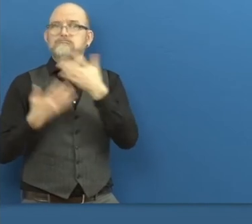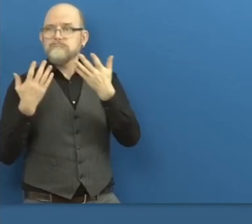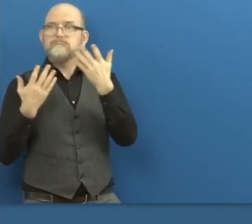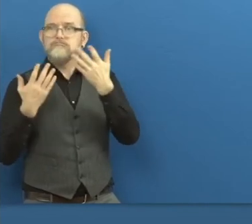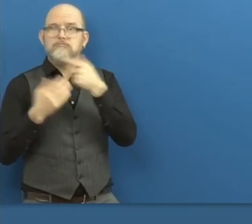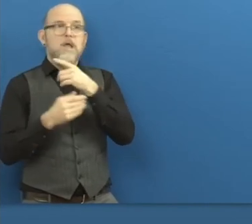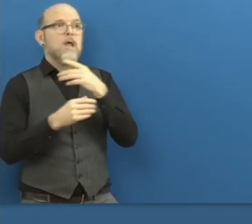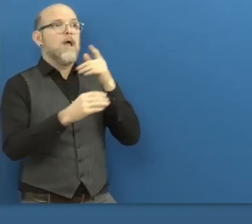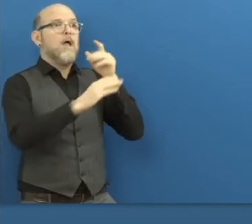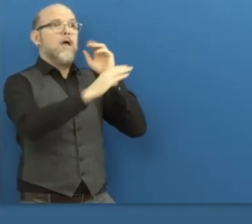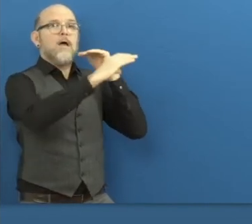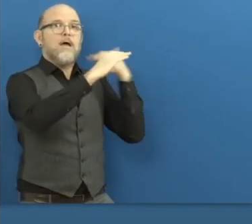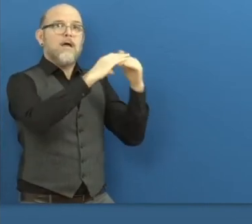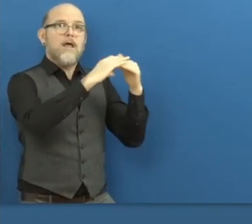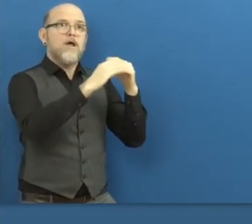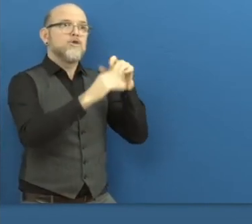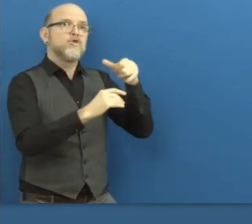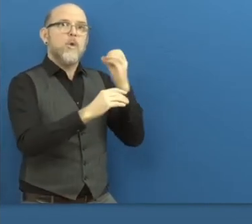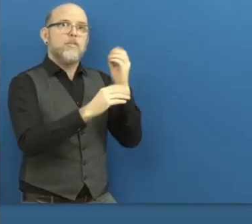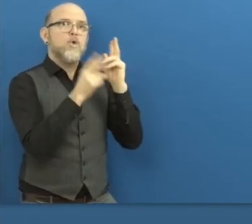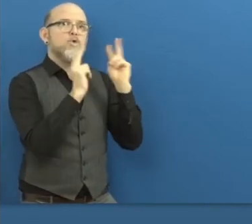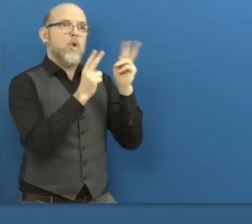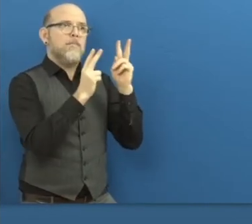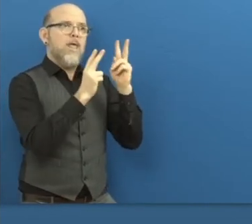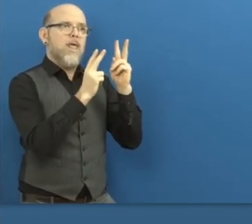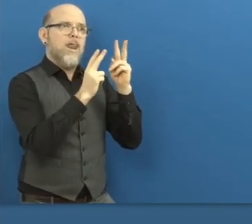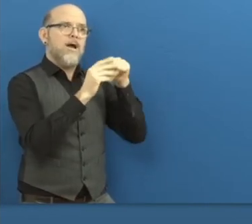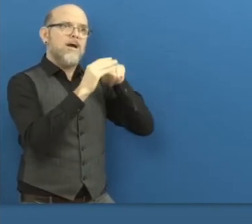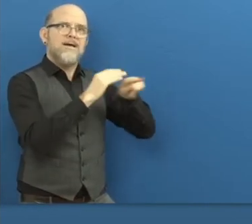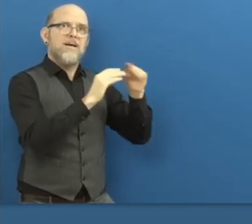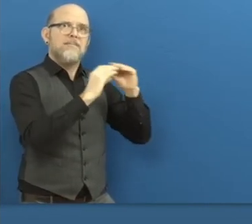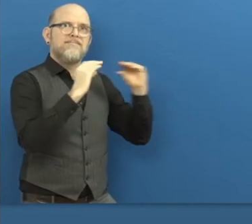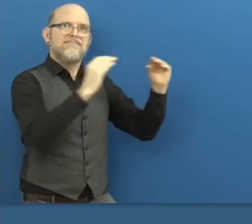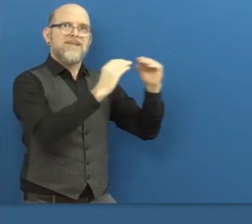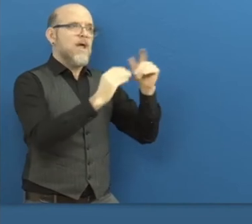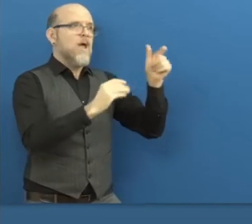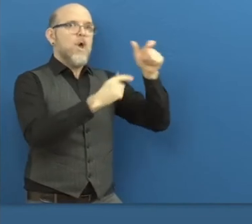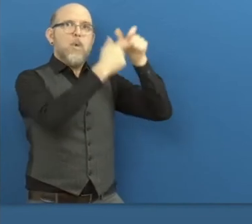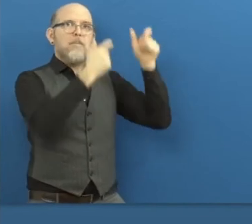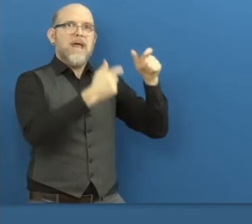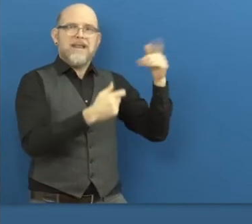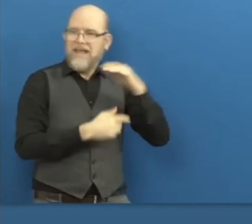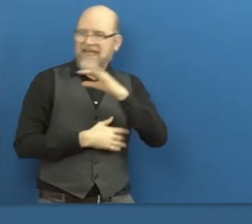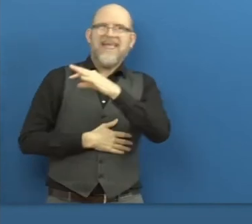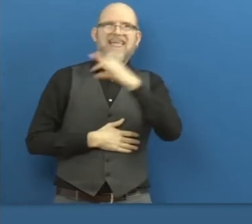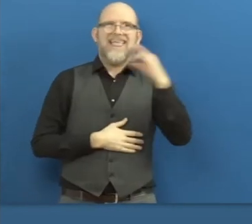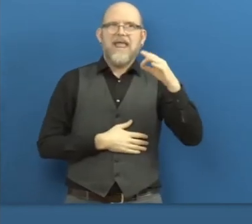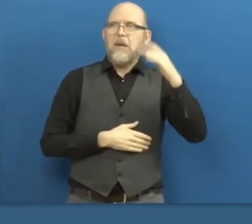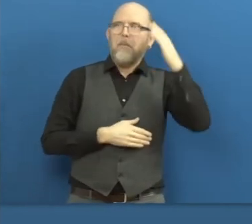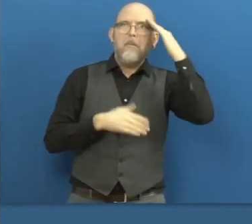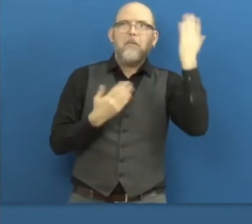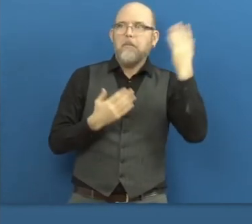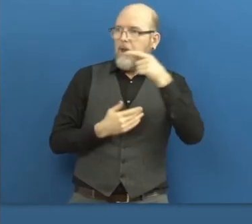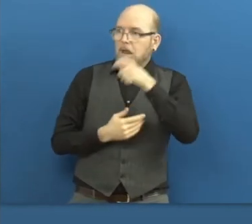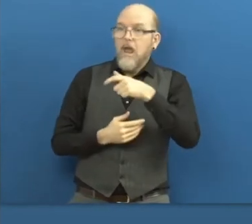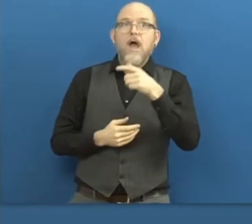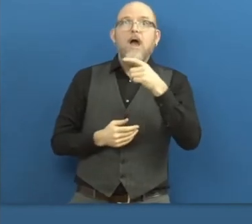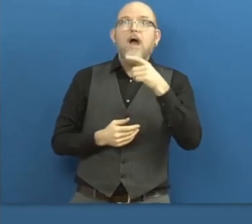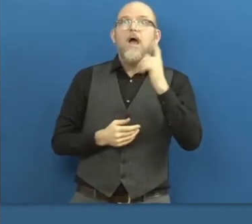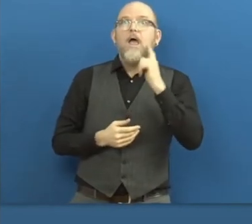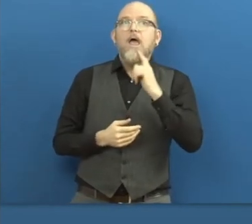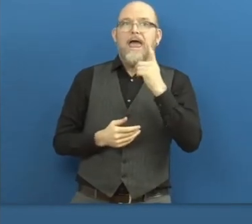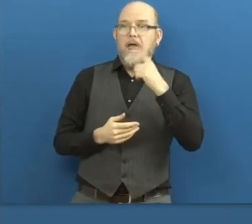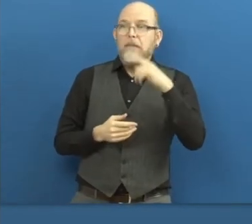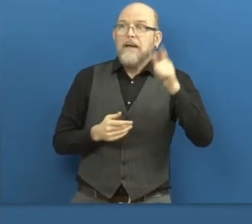interviews, the employers don't know that they require a sign language interpreter. So they're not prepared for a sign language interpreter.